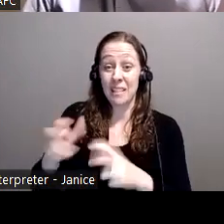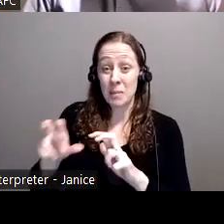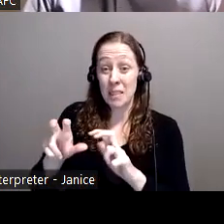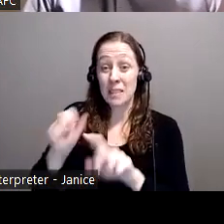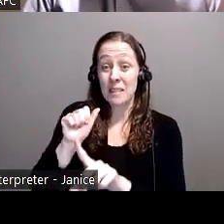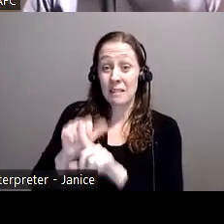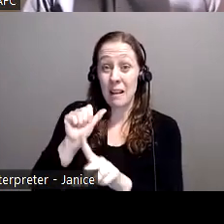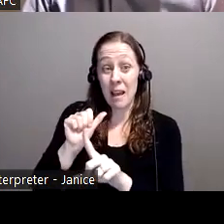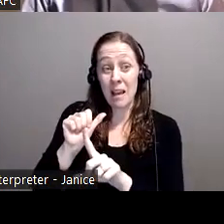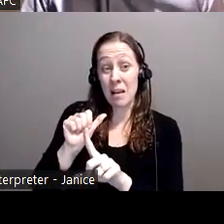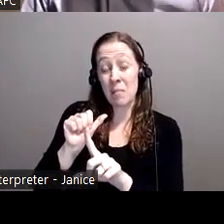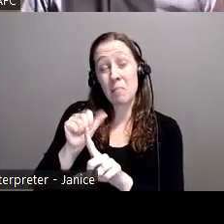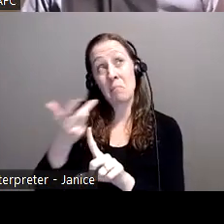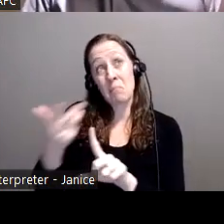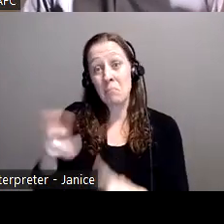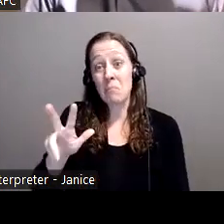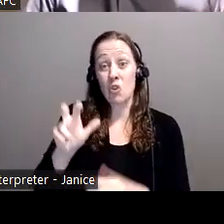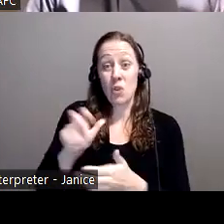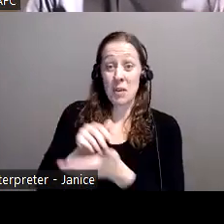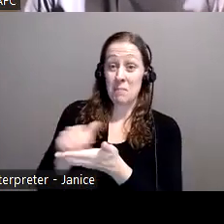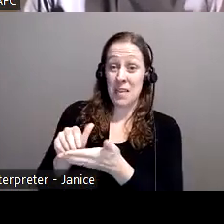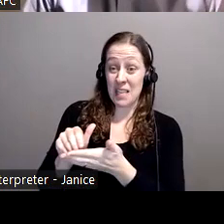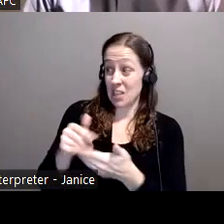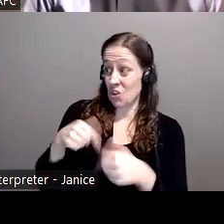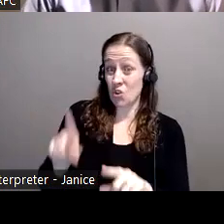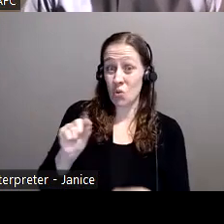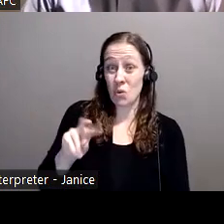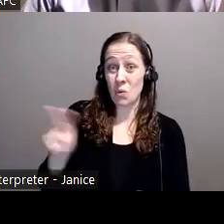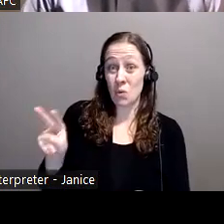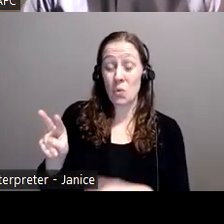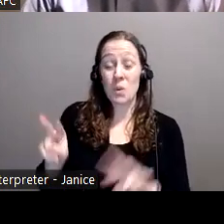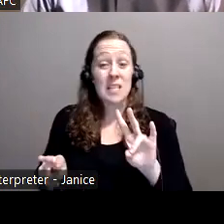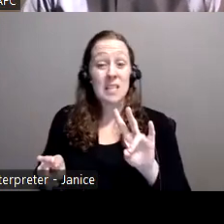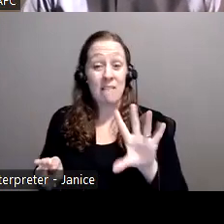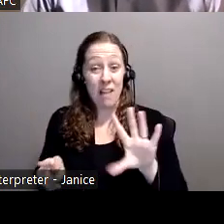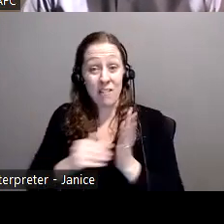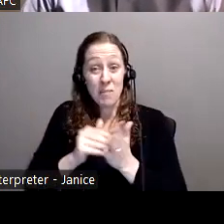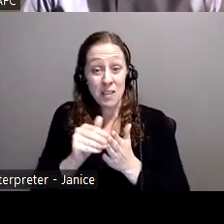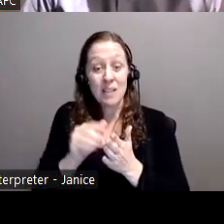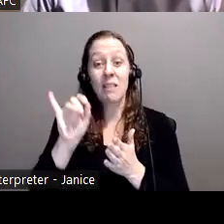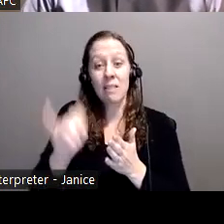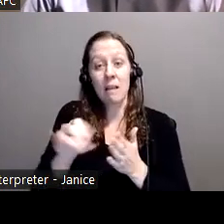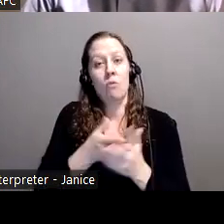and, you a little over 300 million lost in 2022, 75 million was lost by